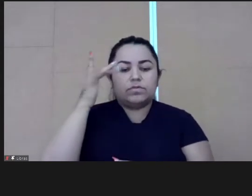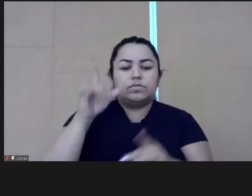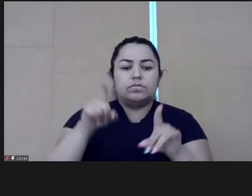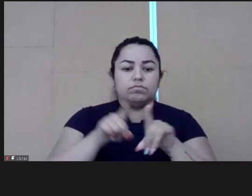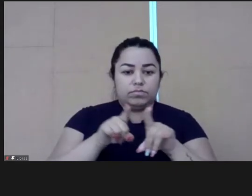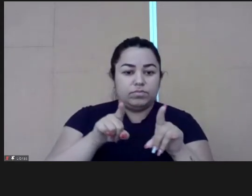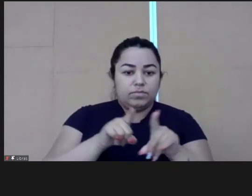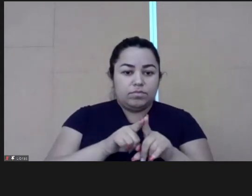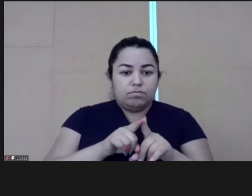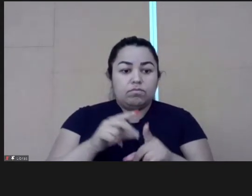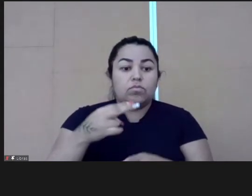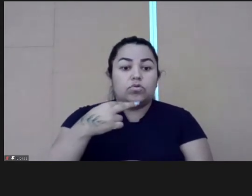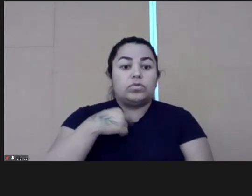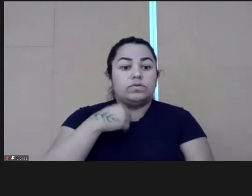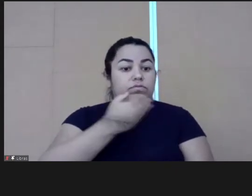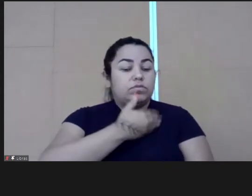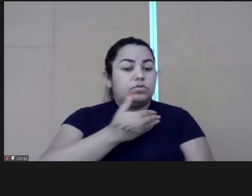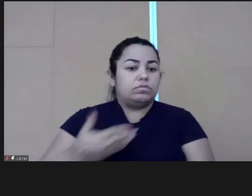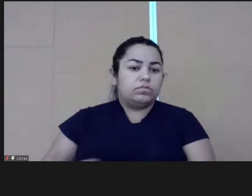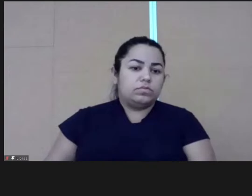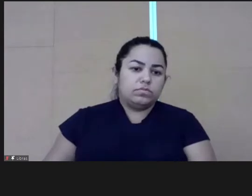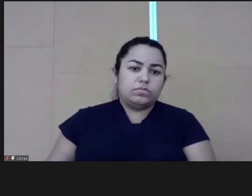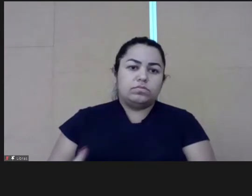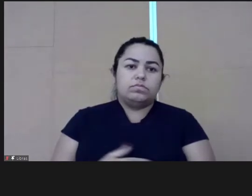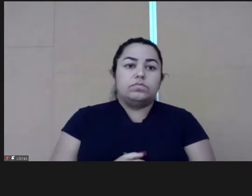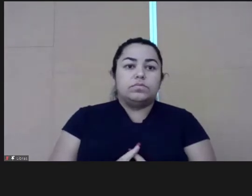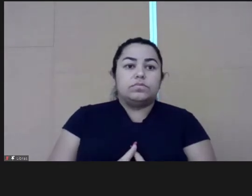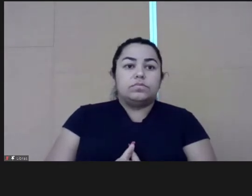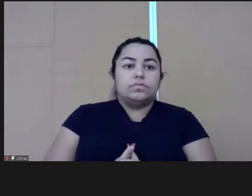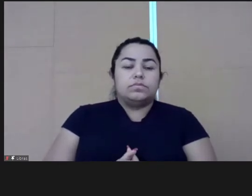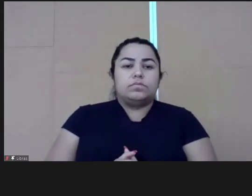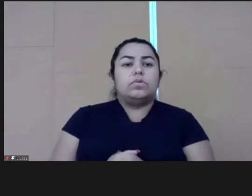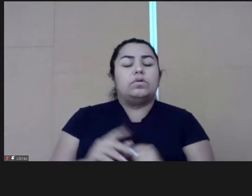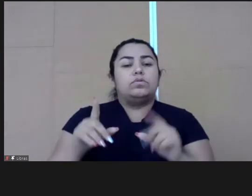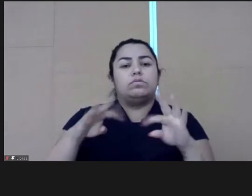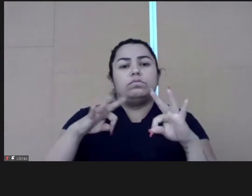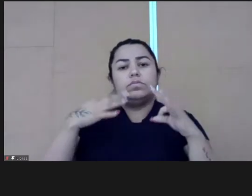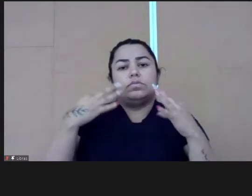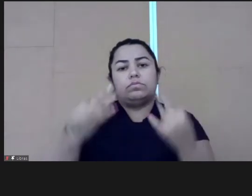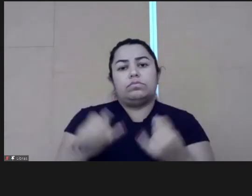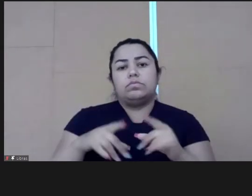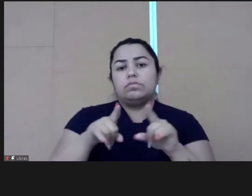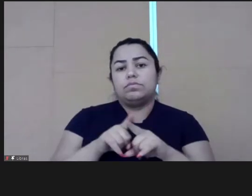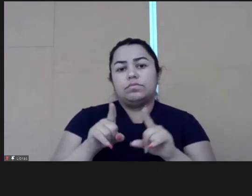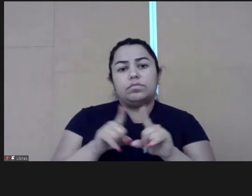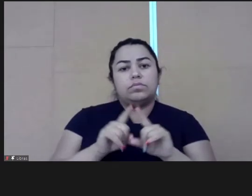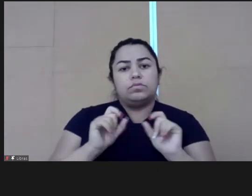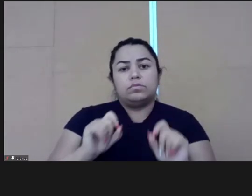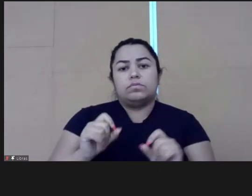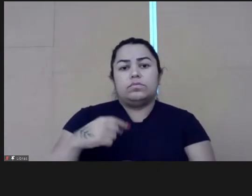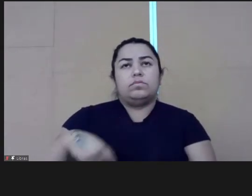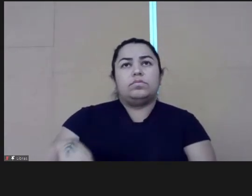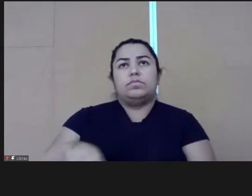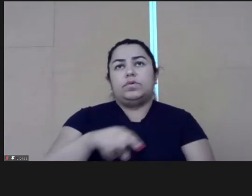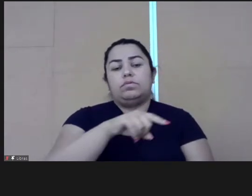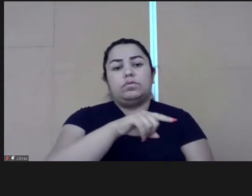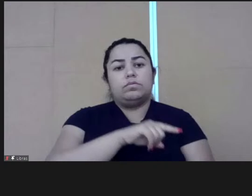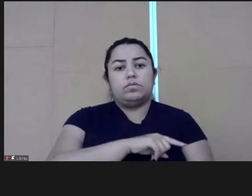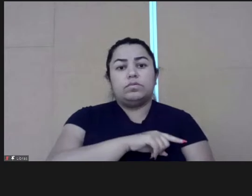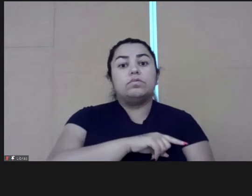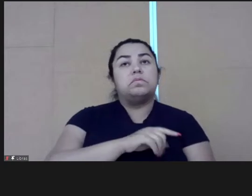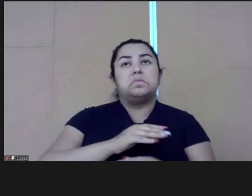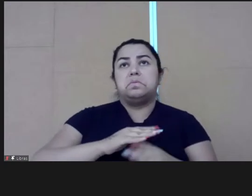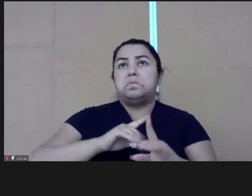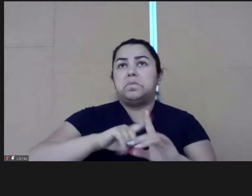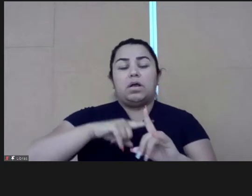of these people that occupy these roles in the government. With that, we can